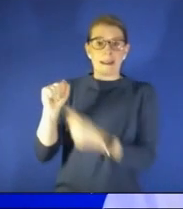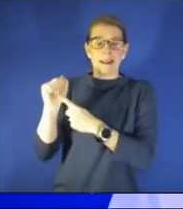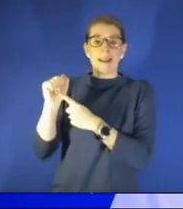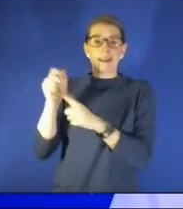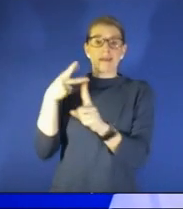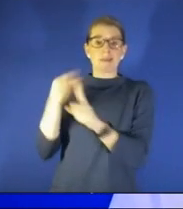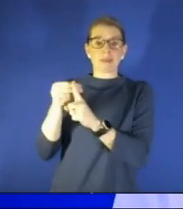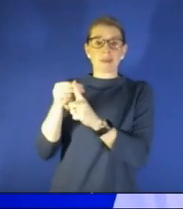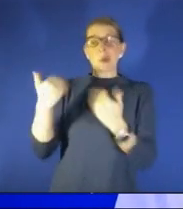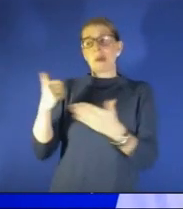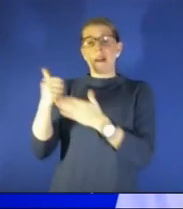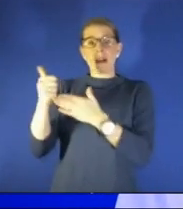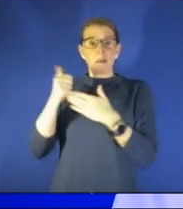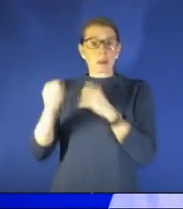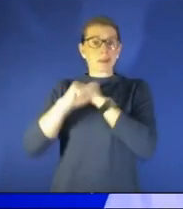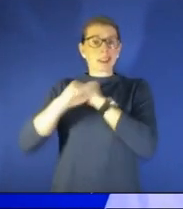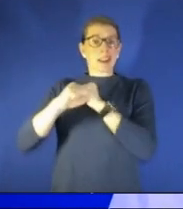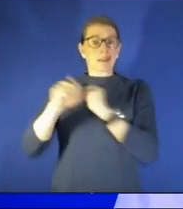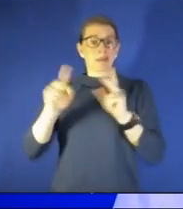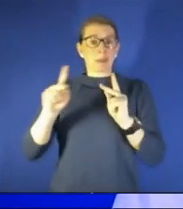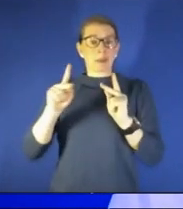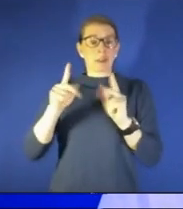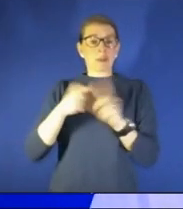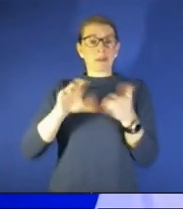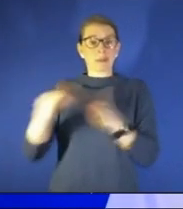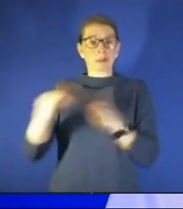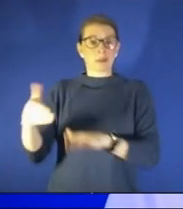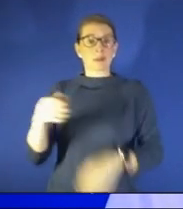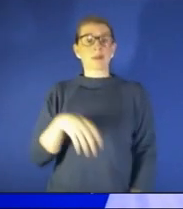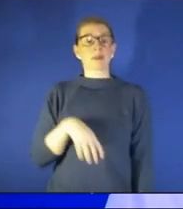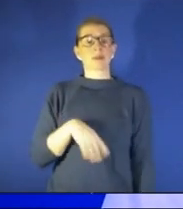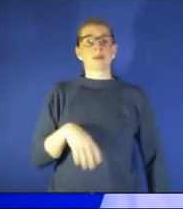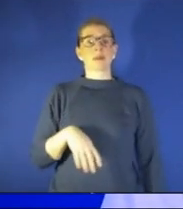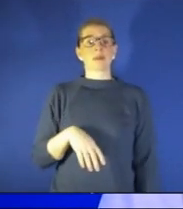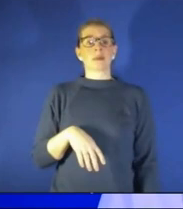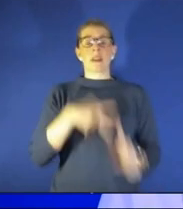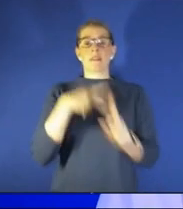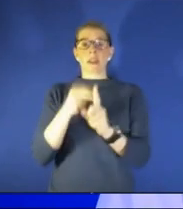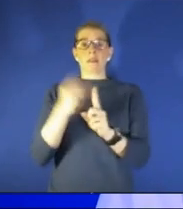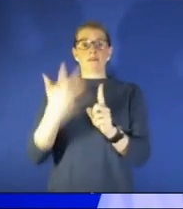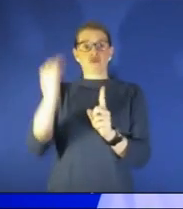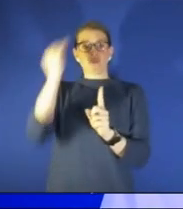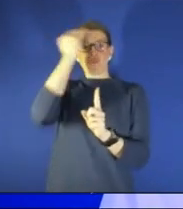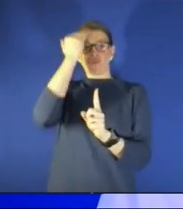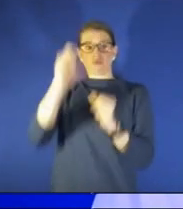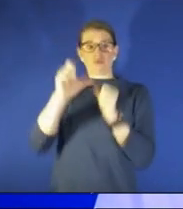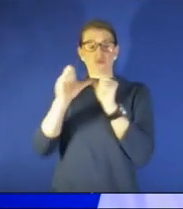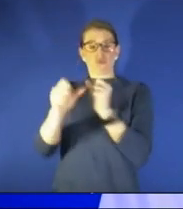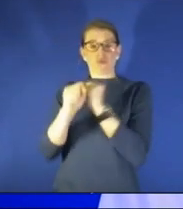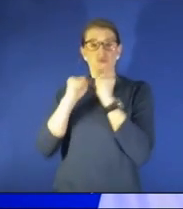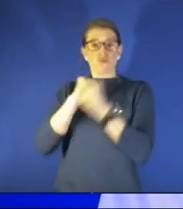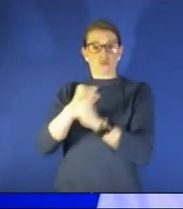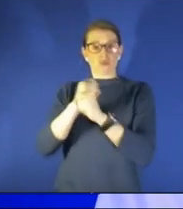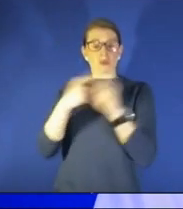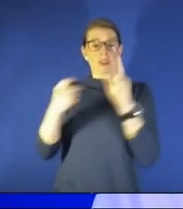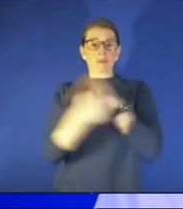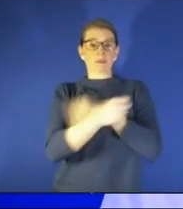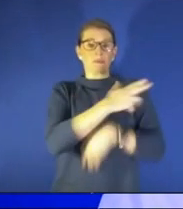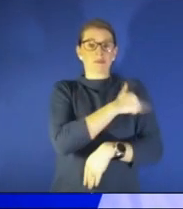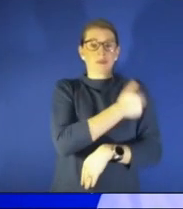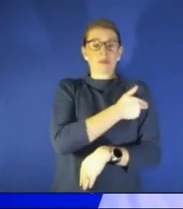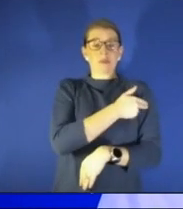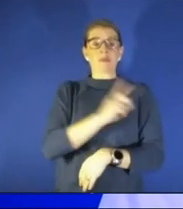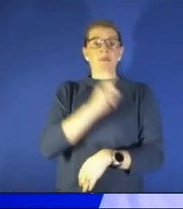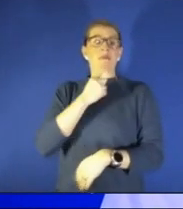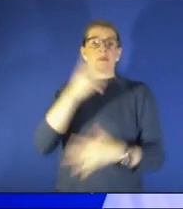also uh johnson and johnson so the vaccines we know they continue to protect against hospitalization severe disease and death and that is